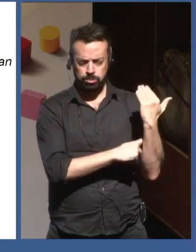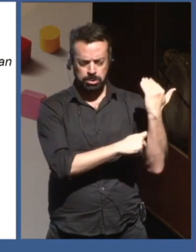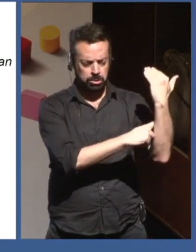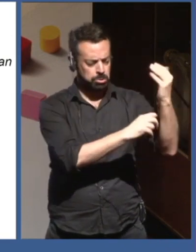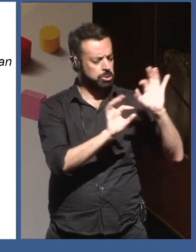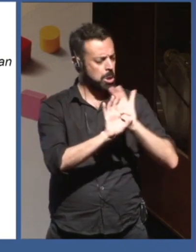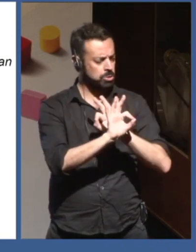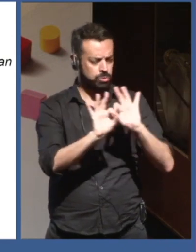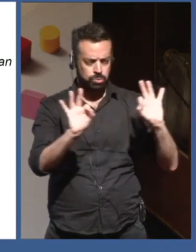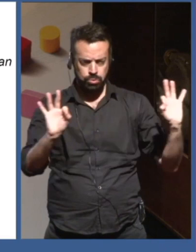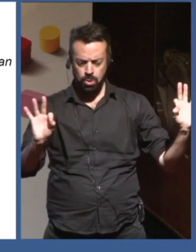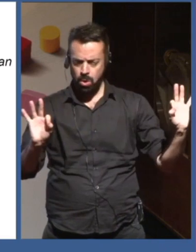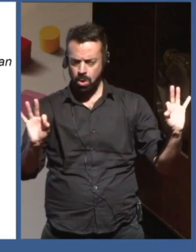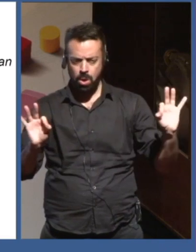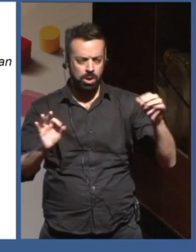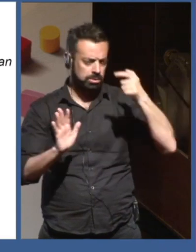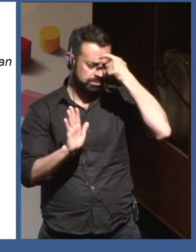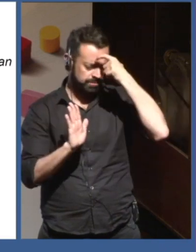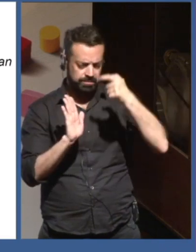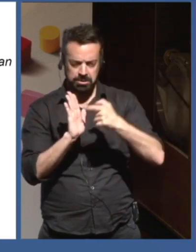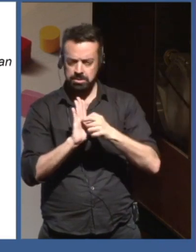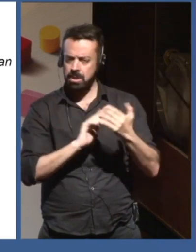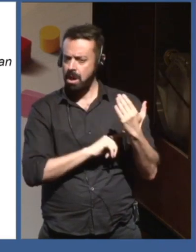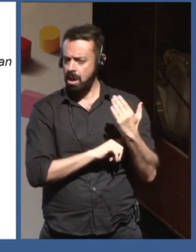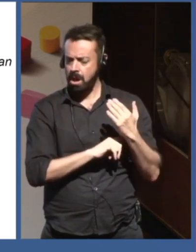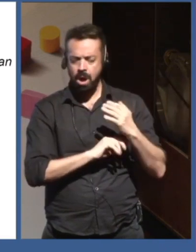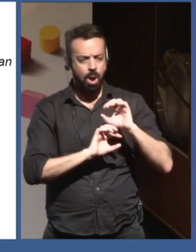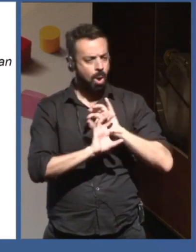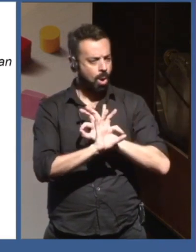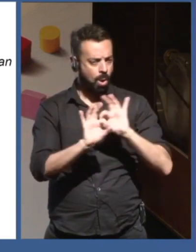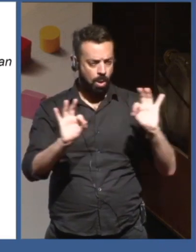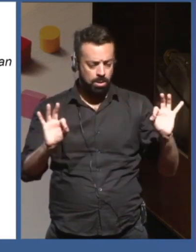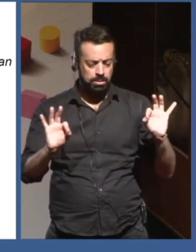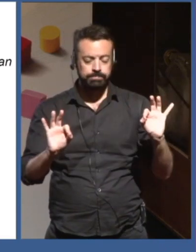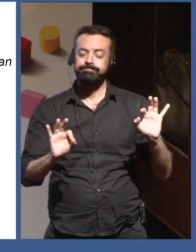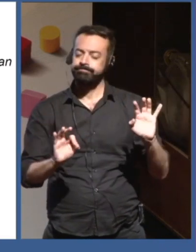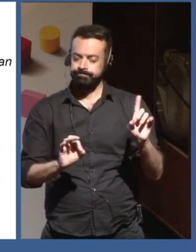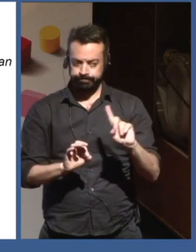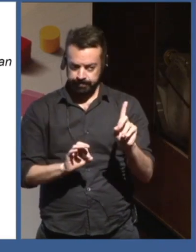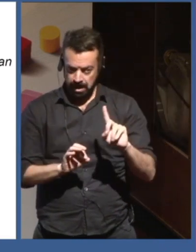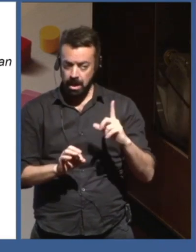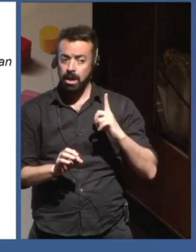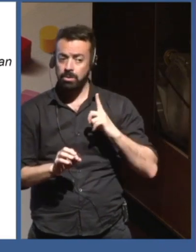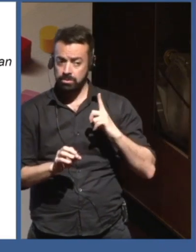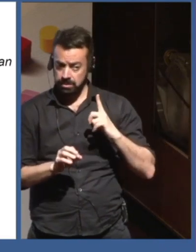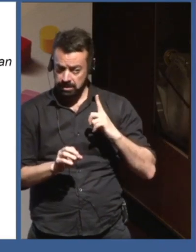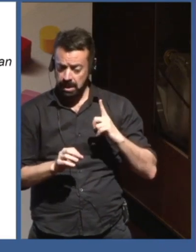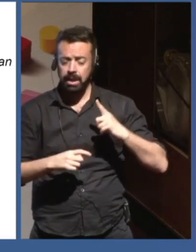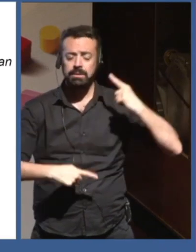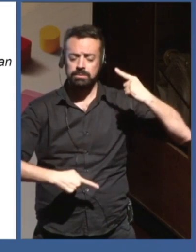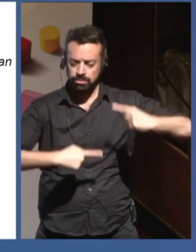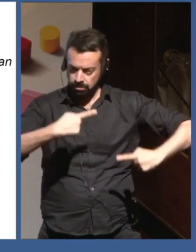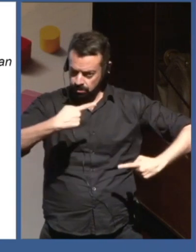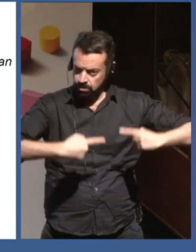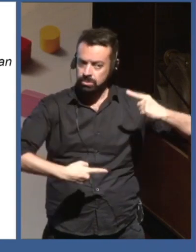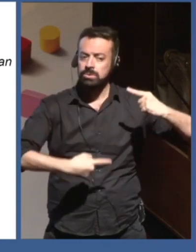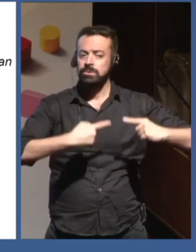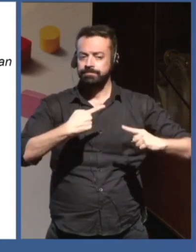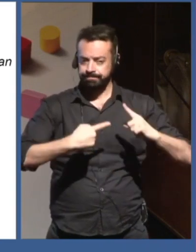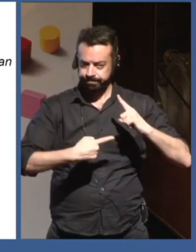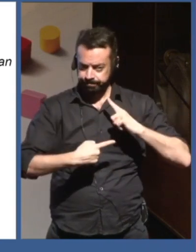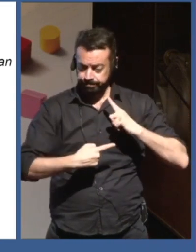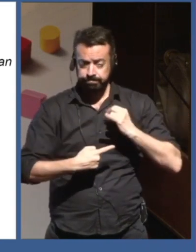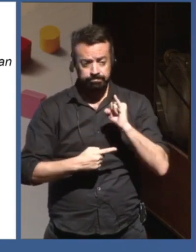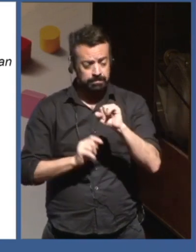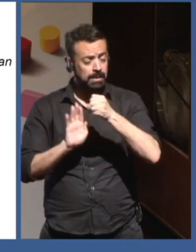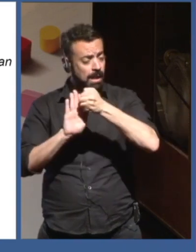this argument, you can agree, disagree, but it's a good basis for discussion about whether algorithms are more biased or less biased. But actually,